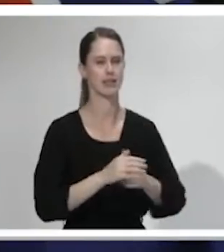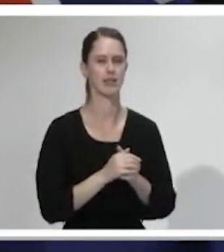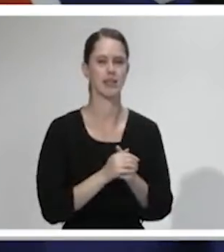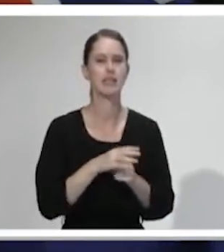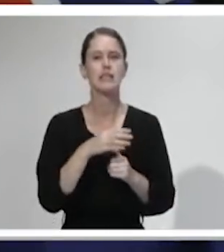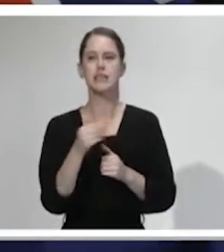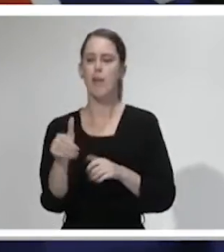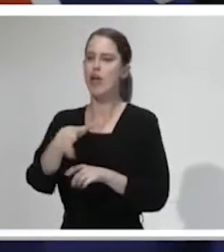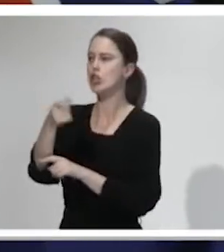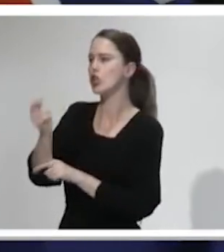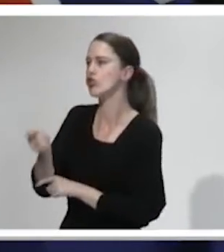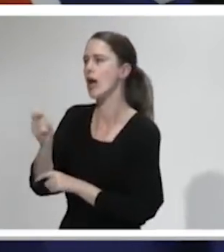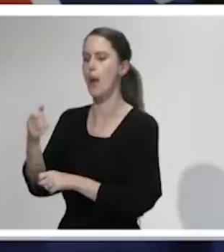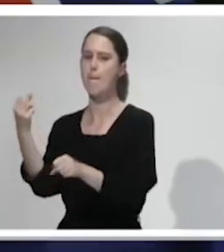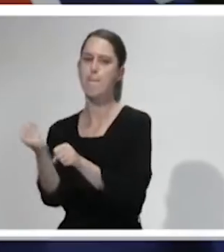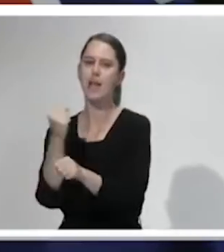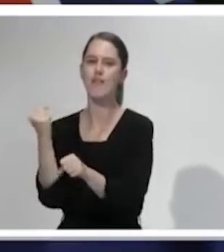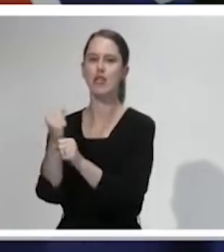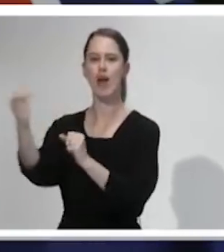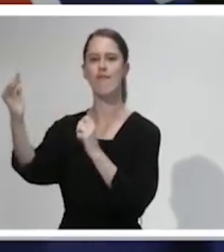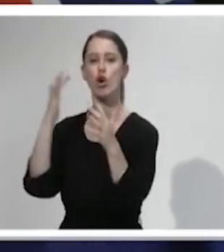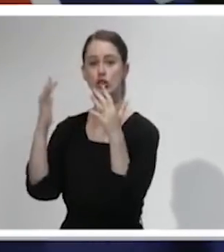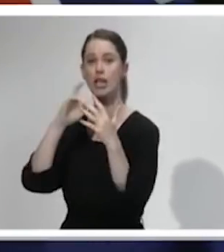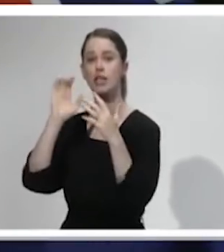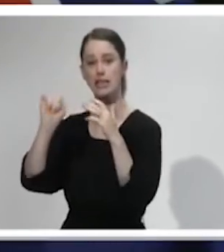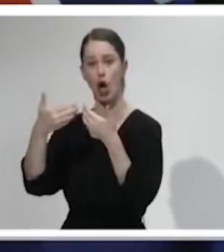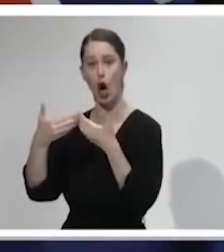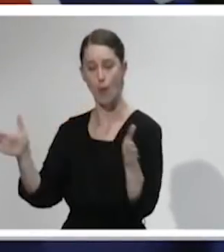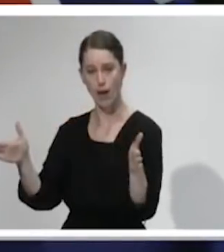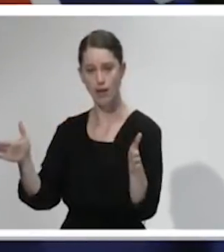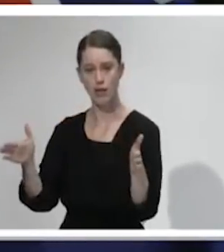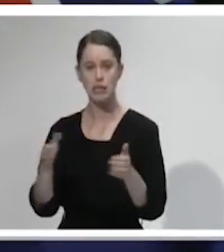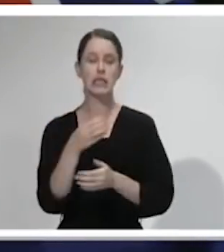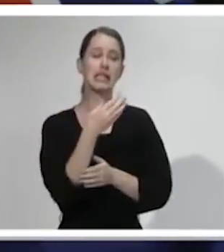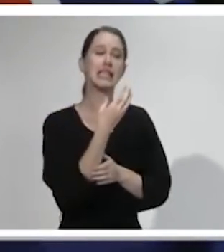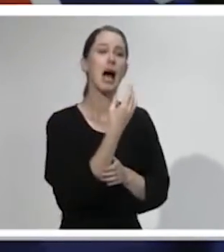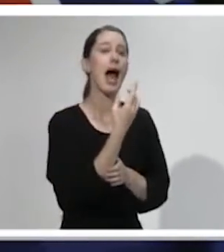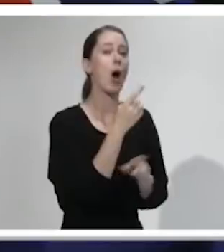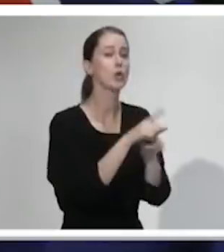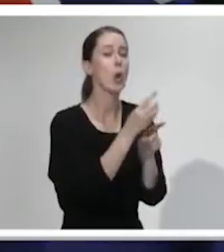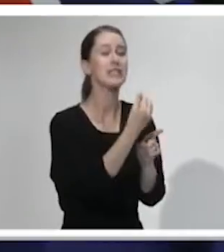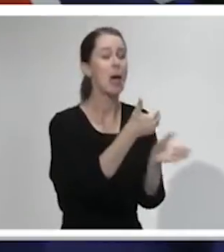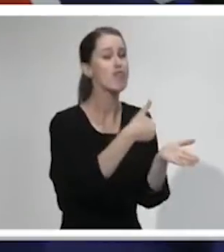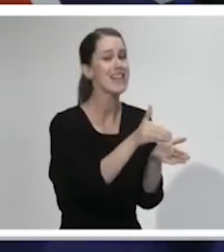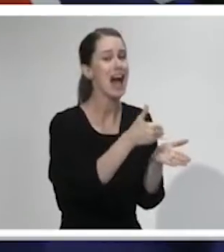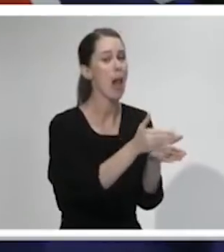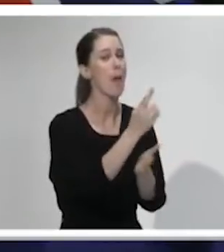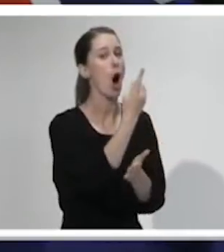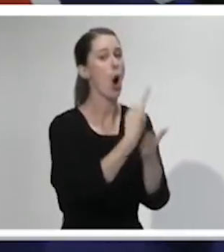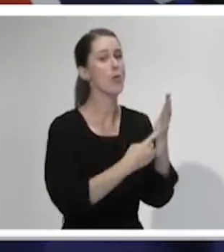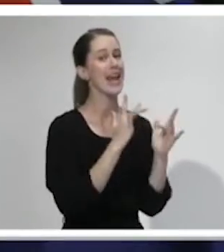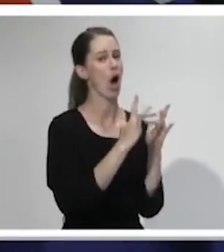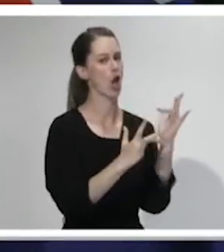industries like construction, manufacturing, forestry will be open, as will retail, as long as it is contactless.